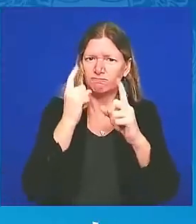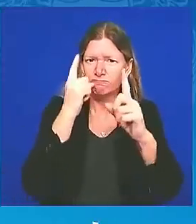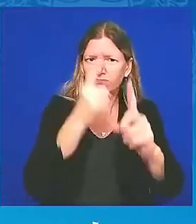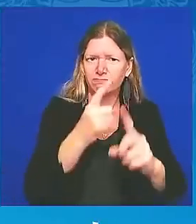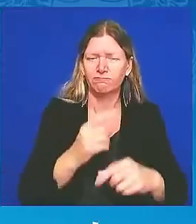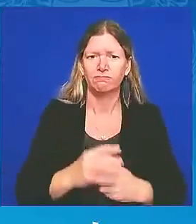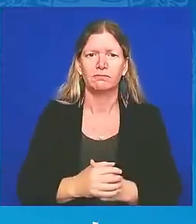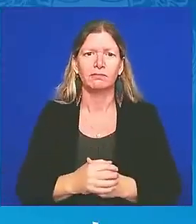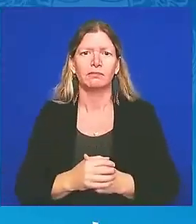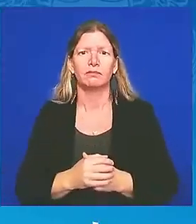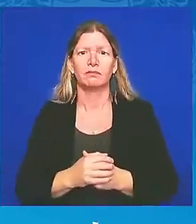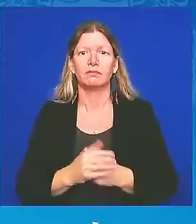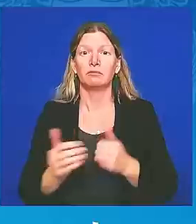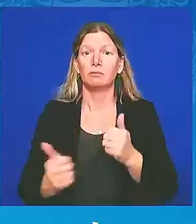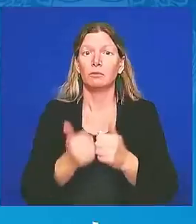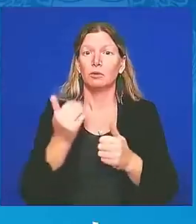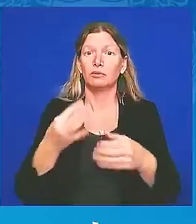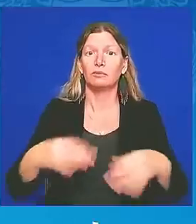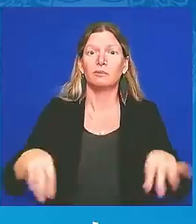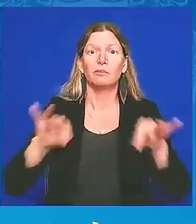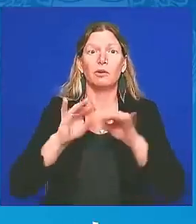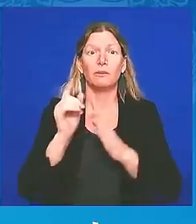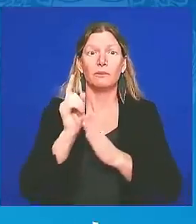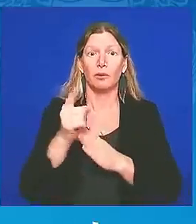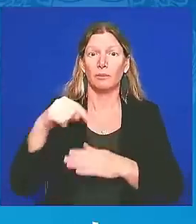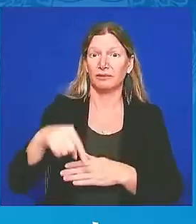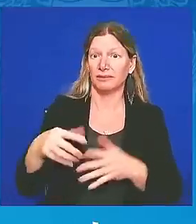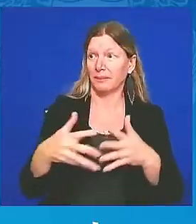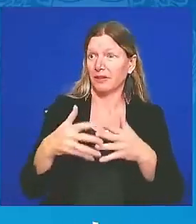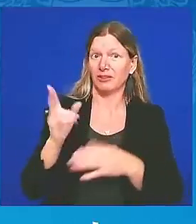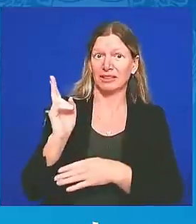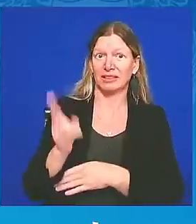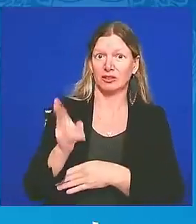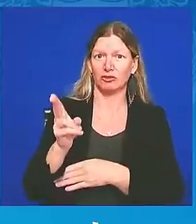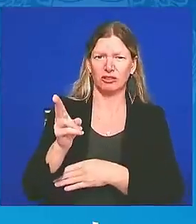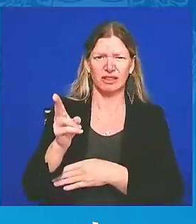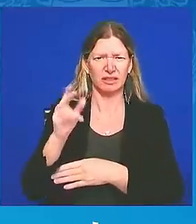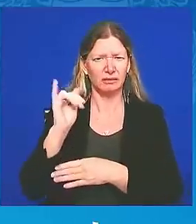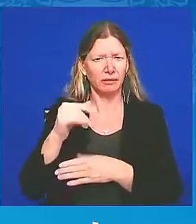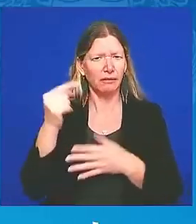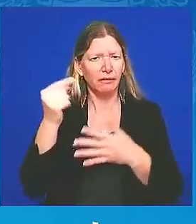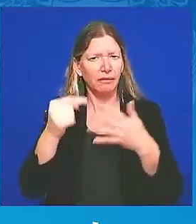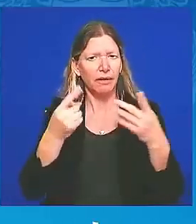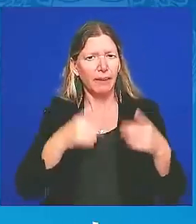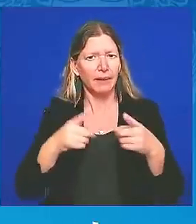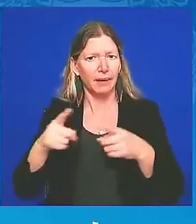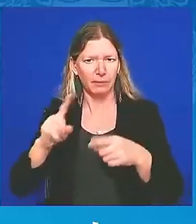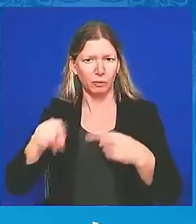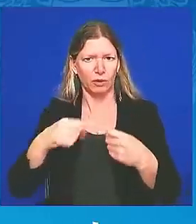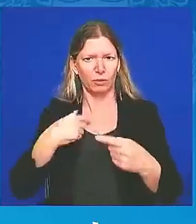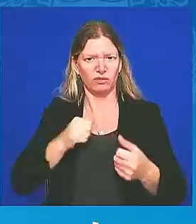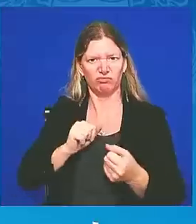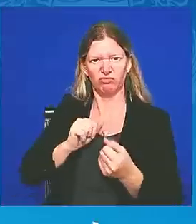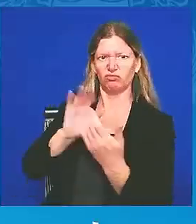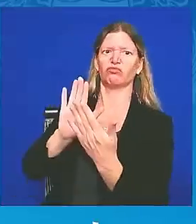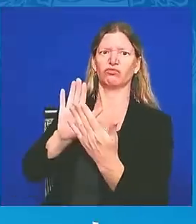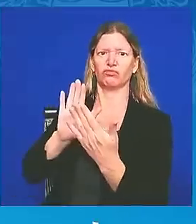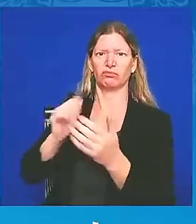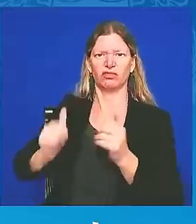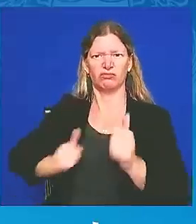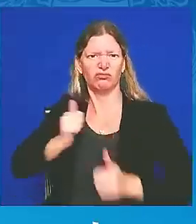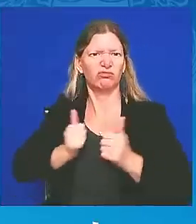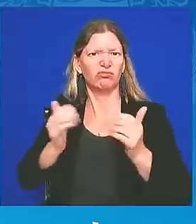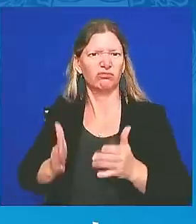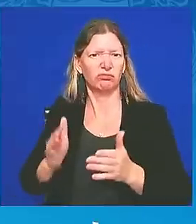to aggressors like Putin, just as we must today. Indeed, standing with our friends